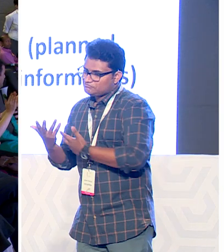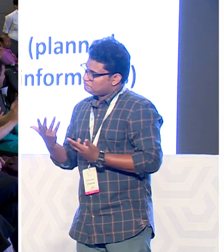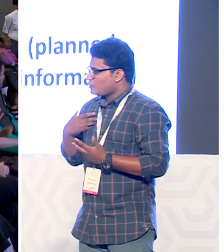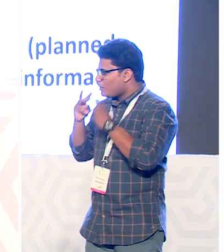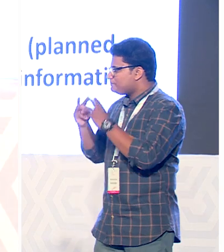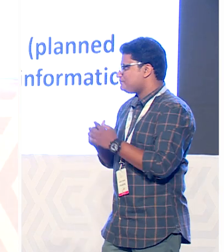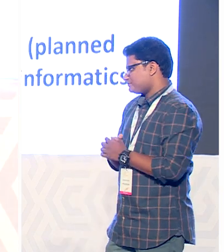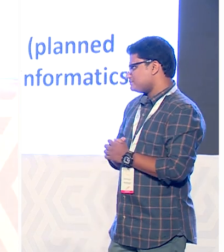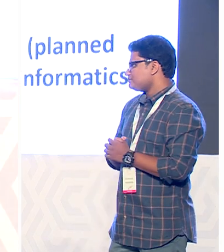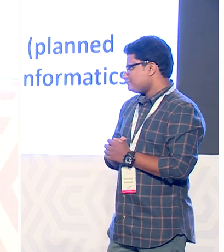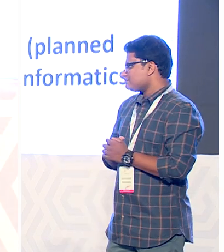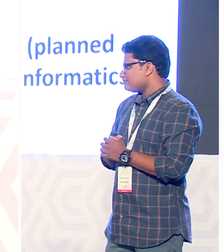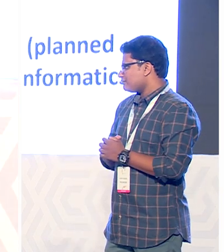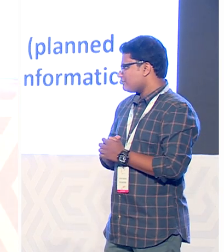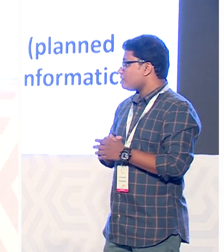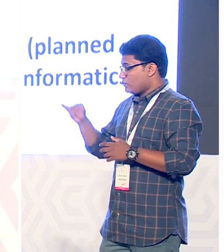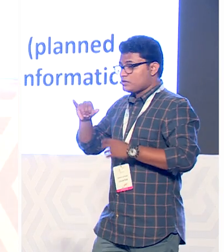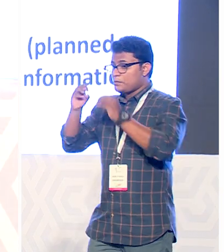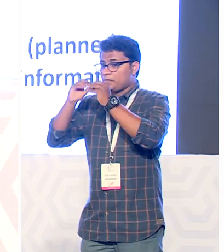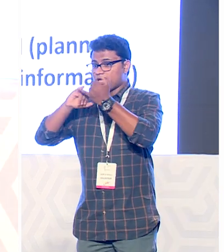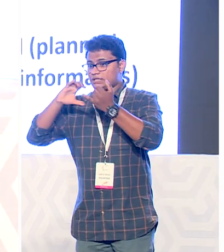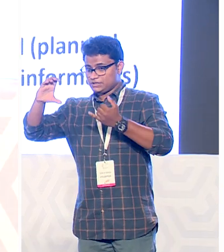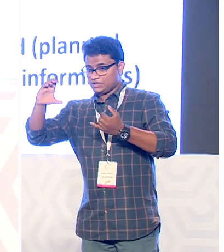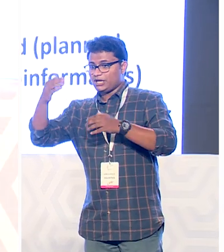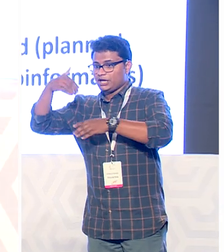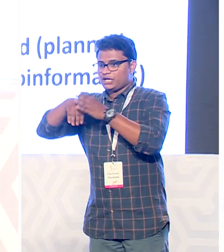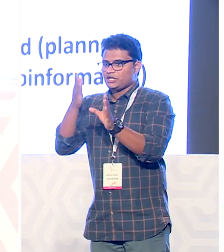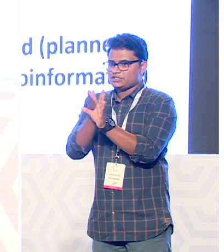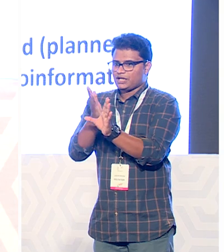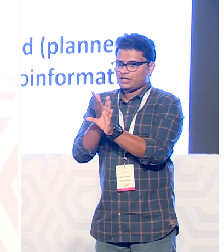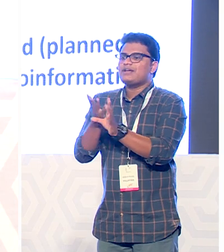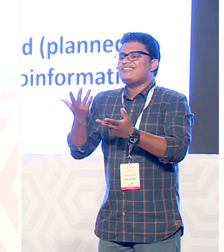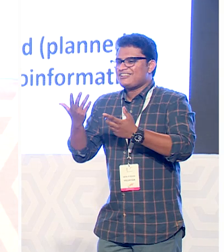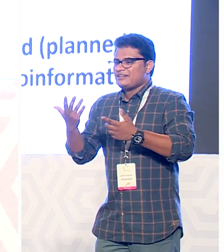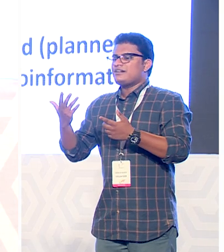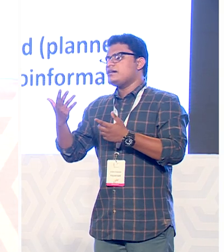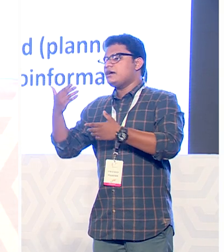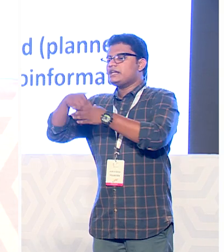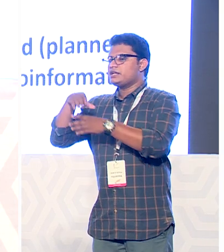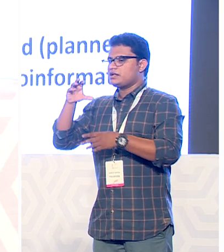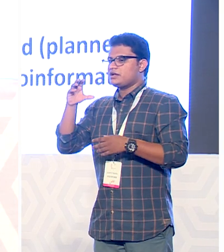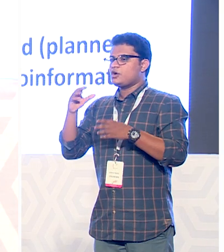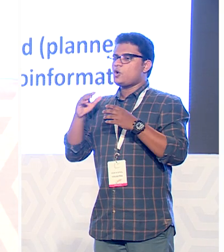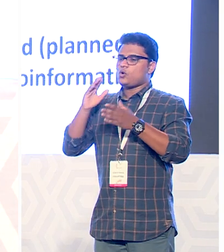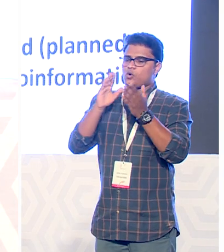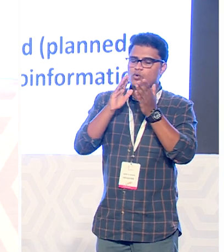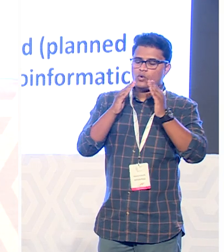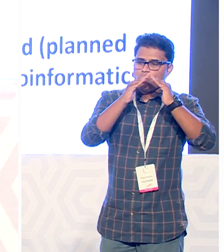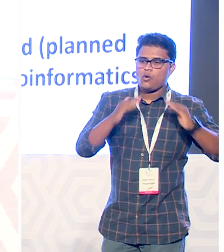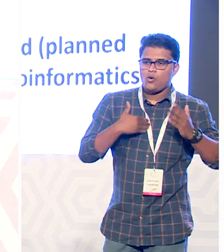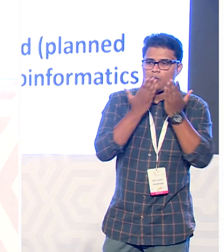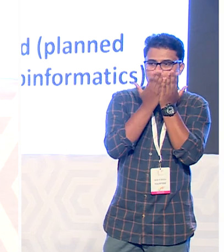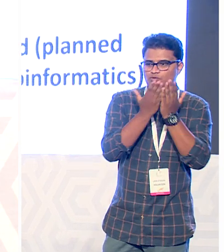and also a BSc in psychology via correspondence so actually I have two bachelors